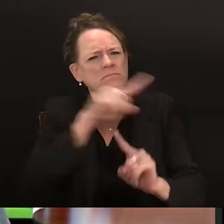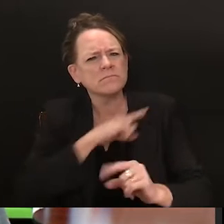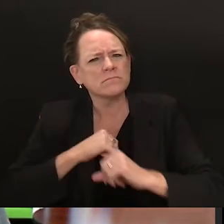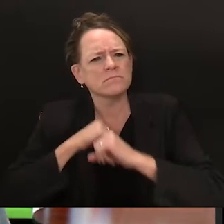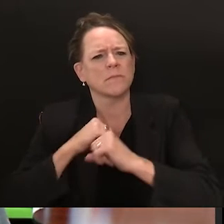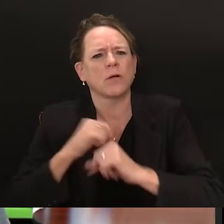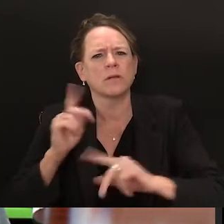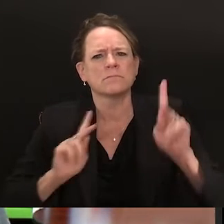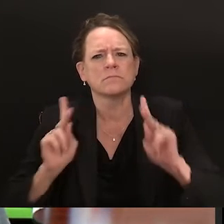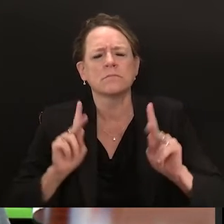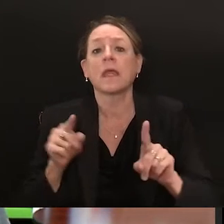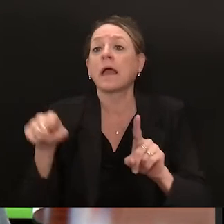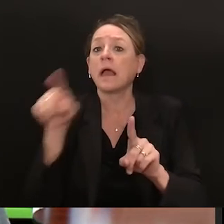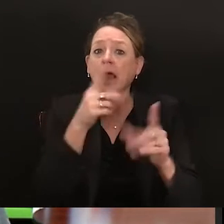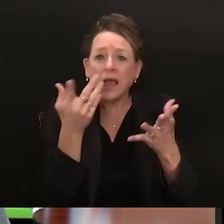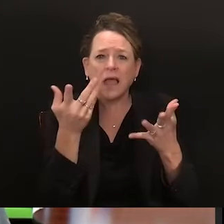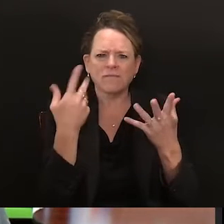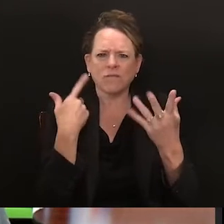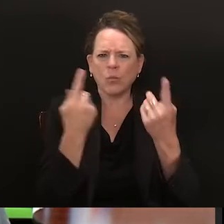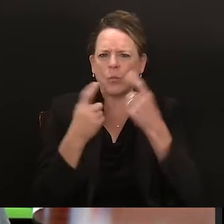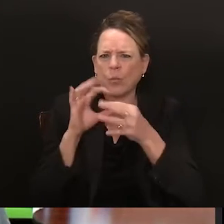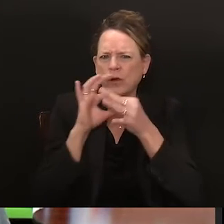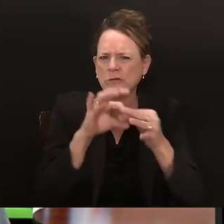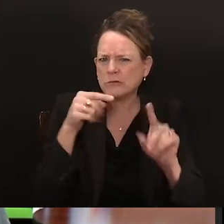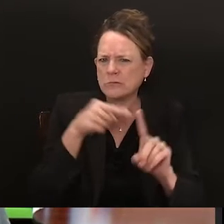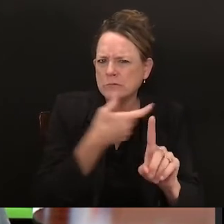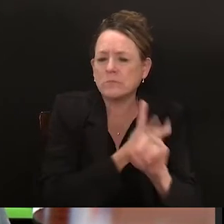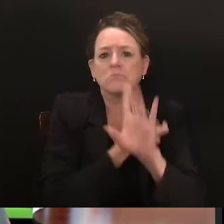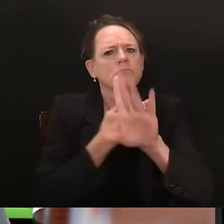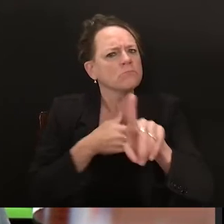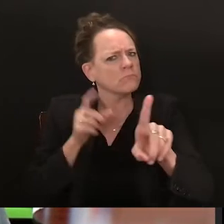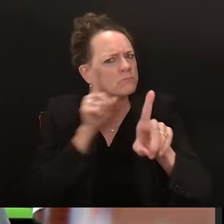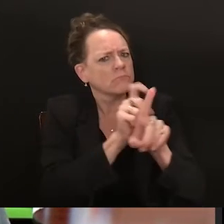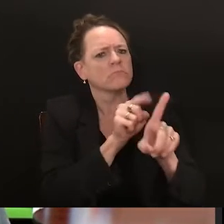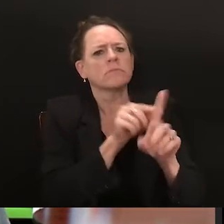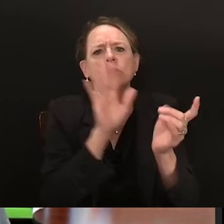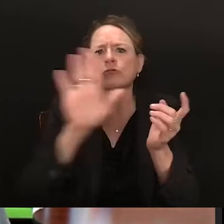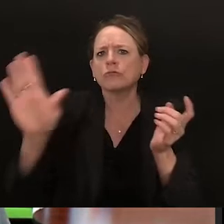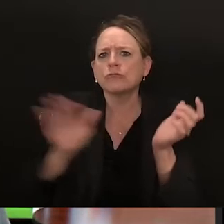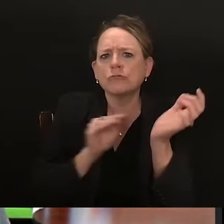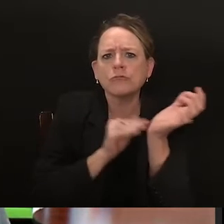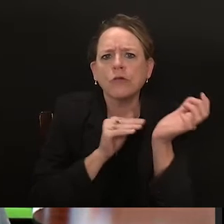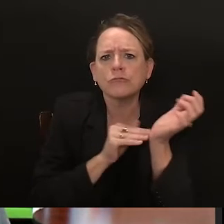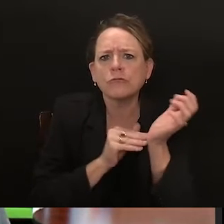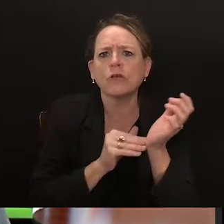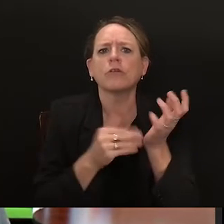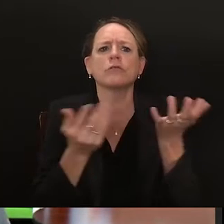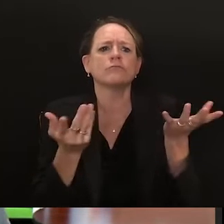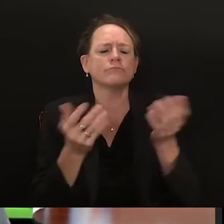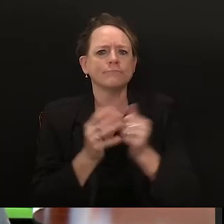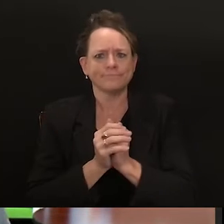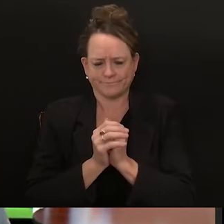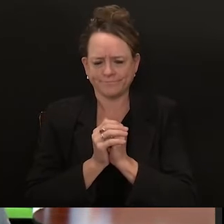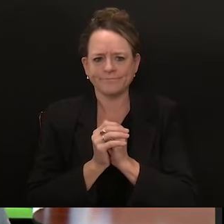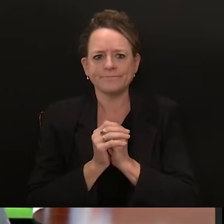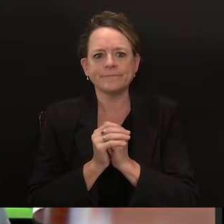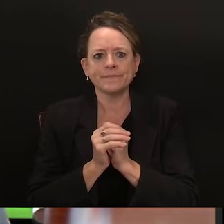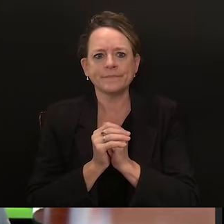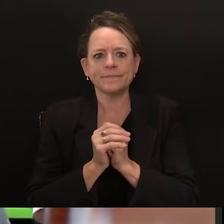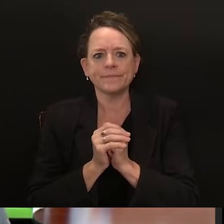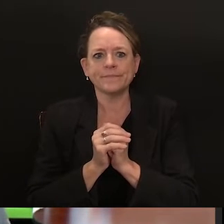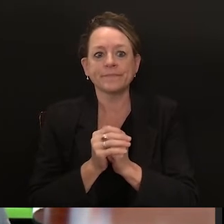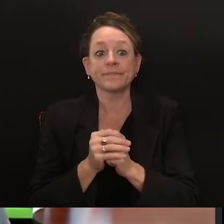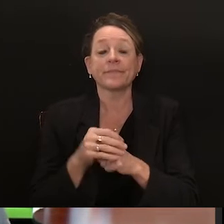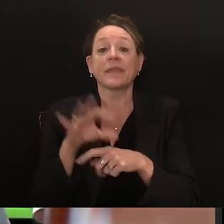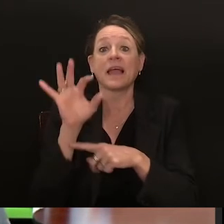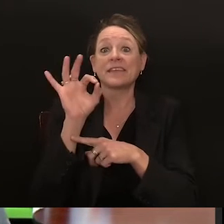about the vaccine, please reach out to your doctor or other trusted medical professional. The United States Food and